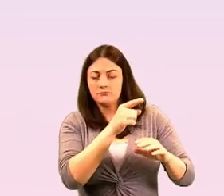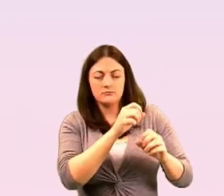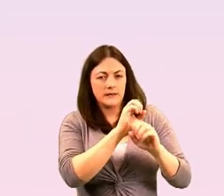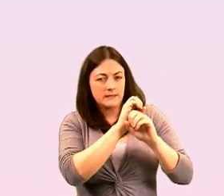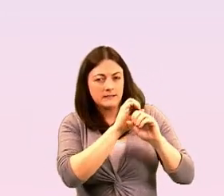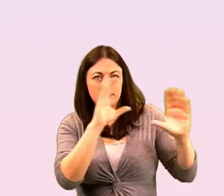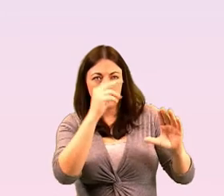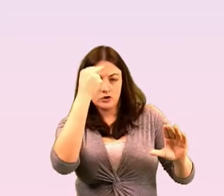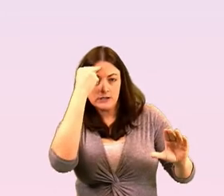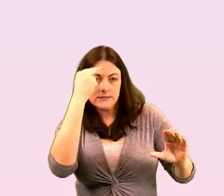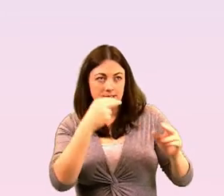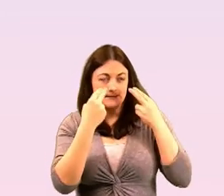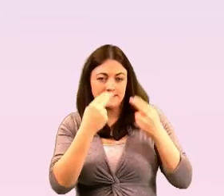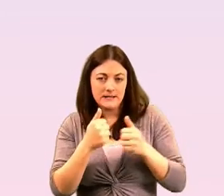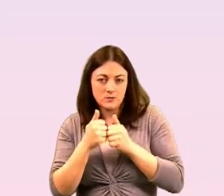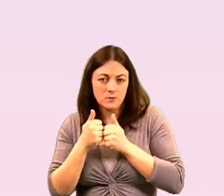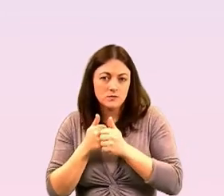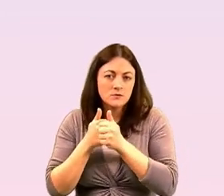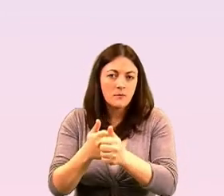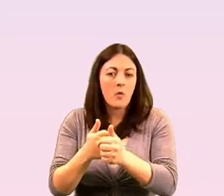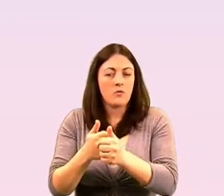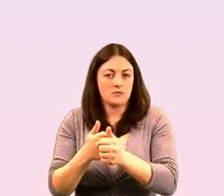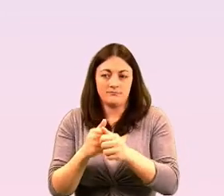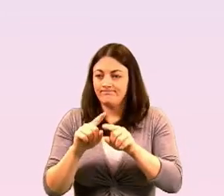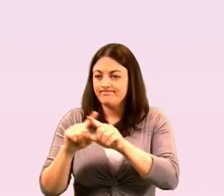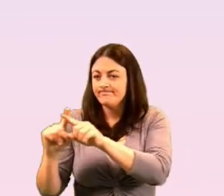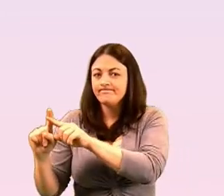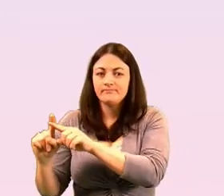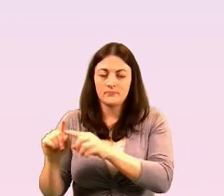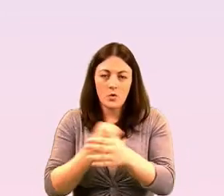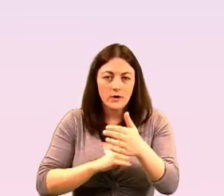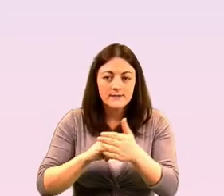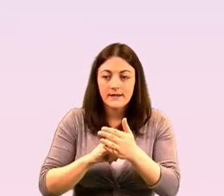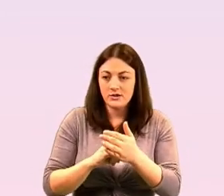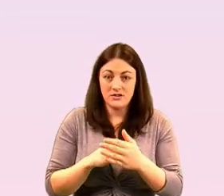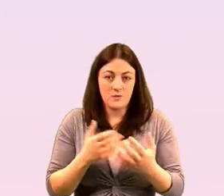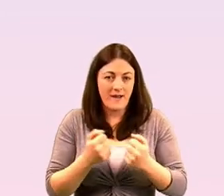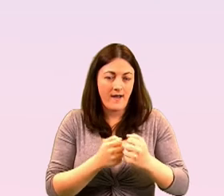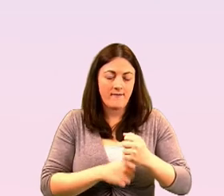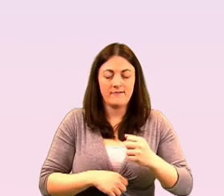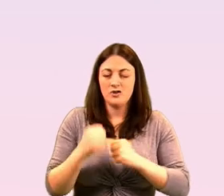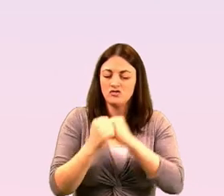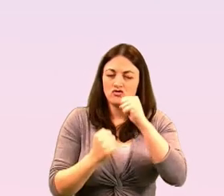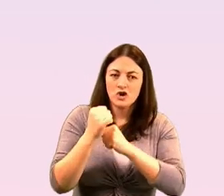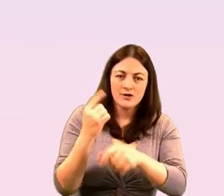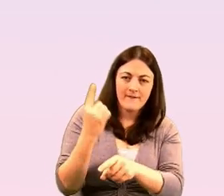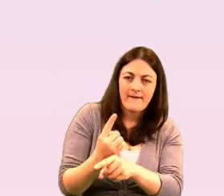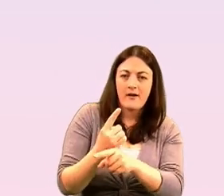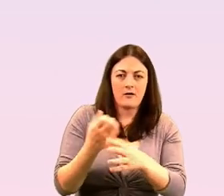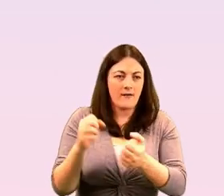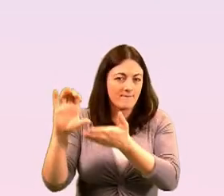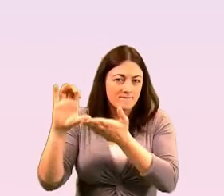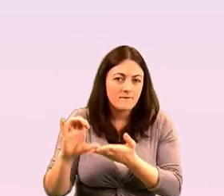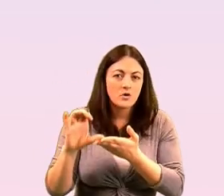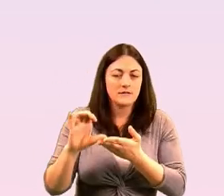need to to back people to invest in capacity building as well as infrastructure and really that investment has